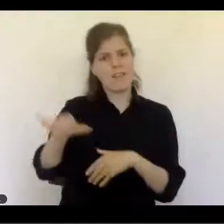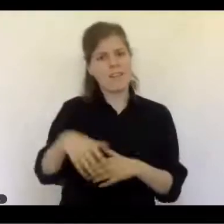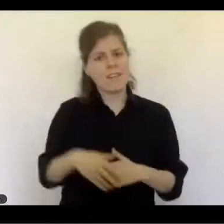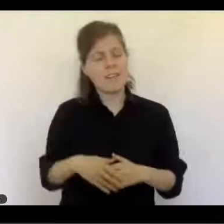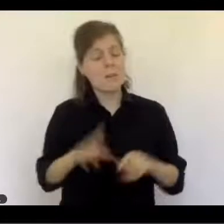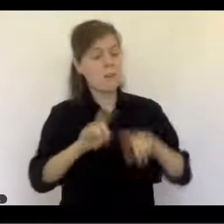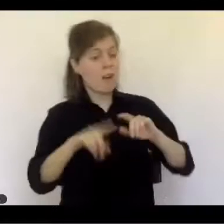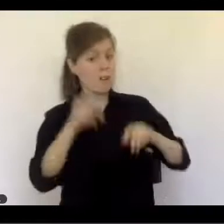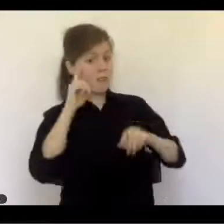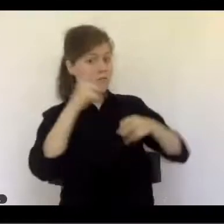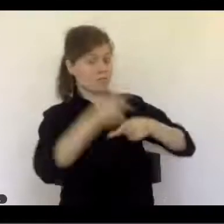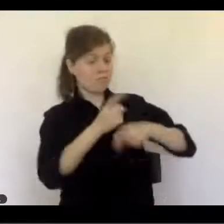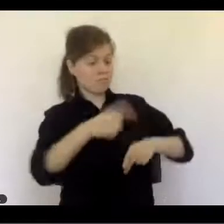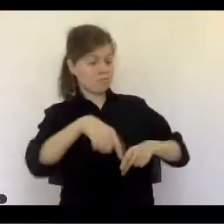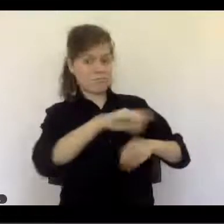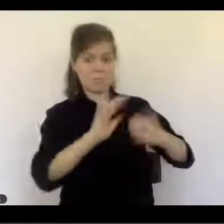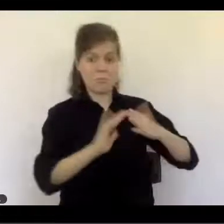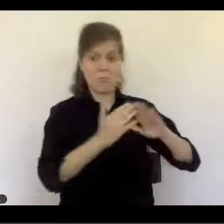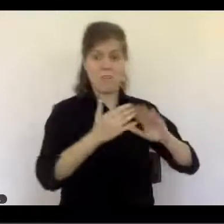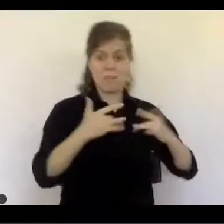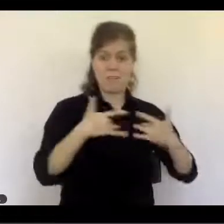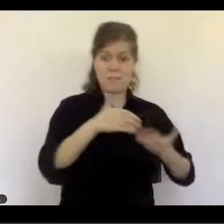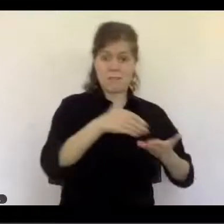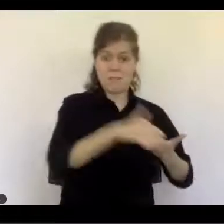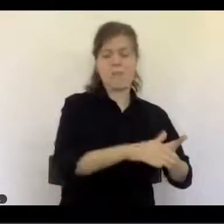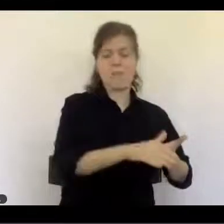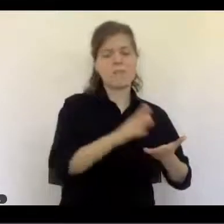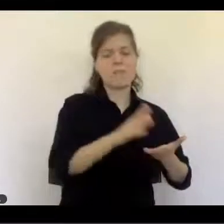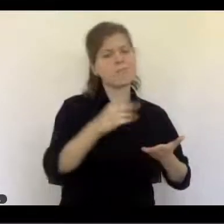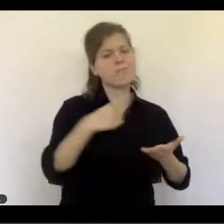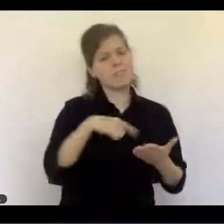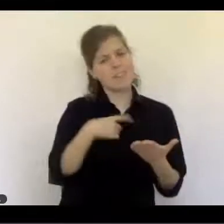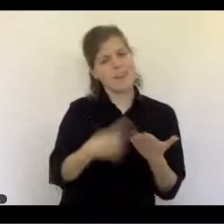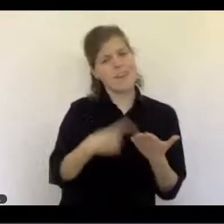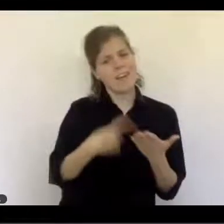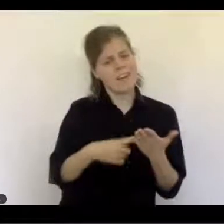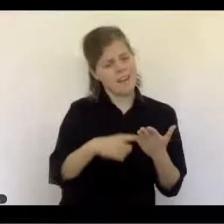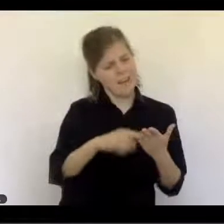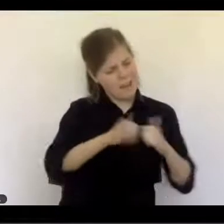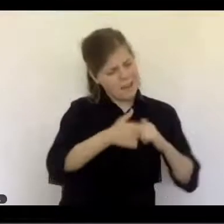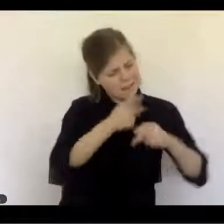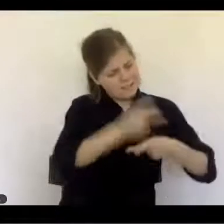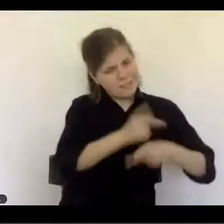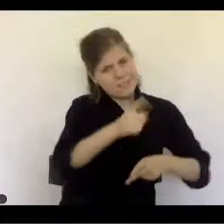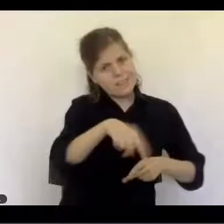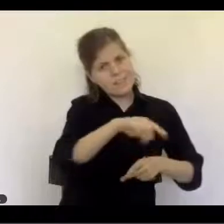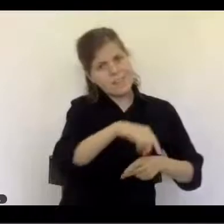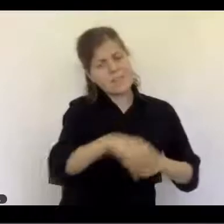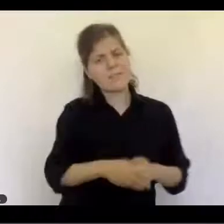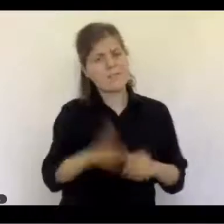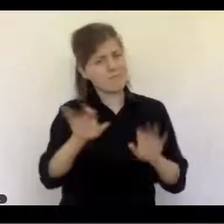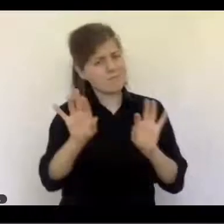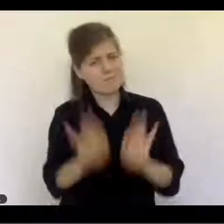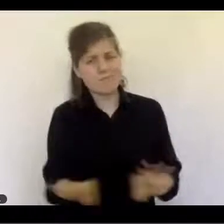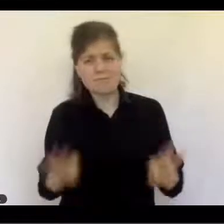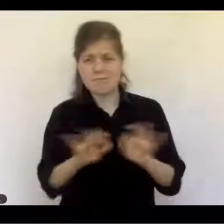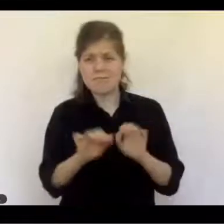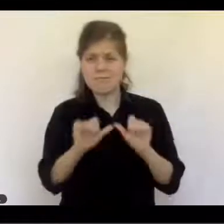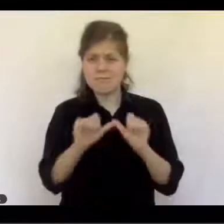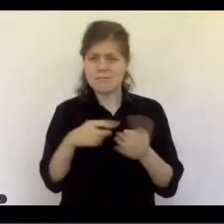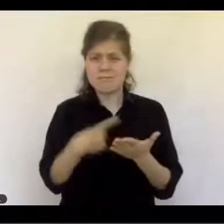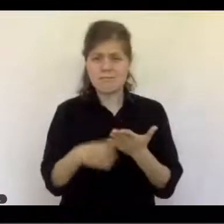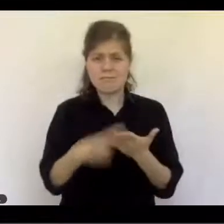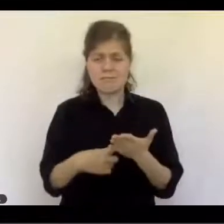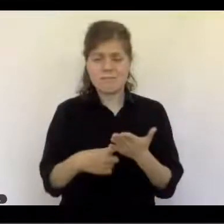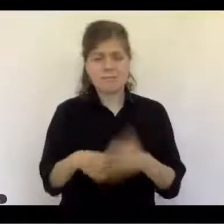about. And we're, it's not, this is not an opportunity to continue to talk about. We should have known